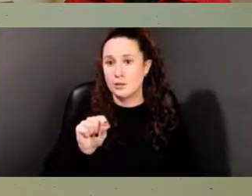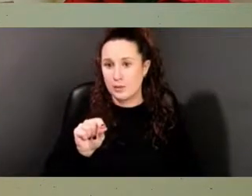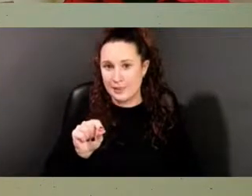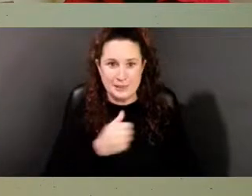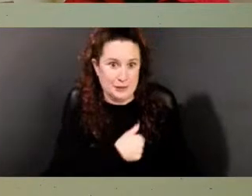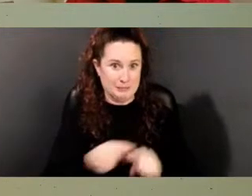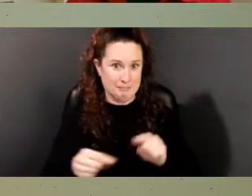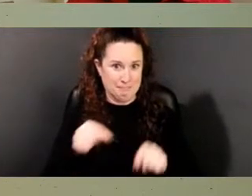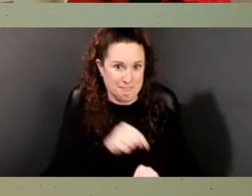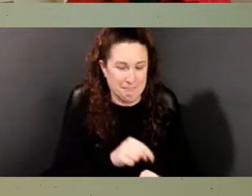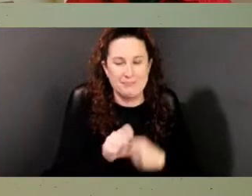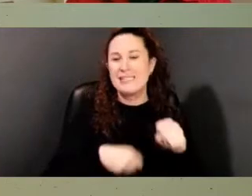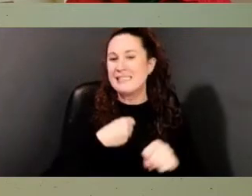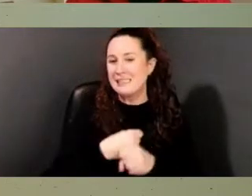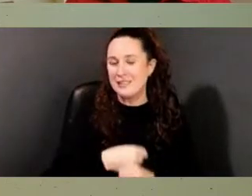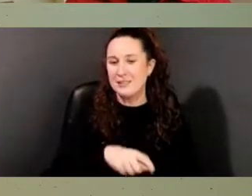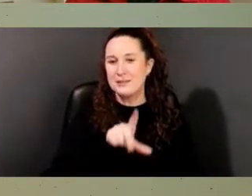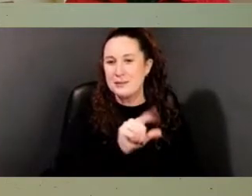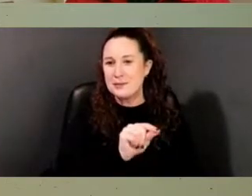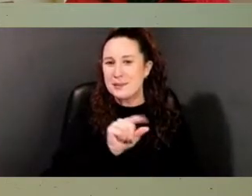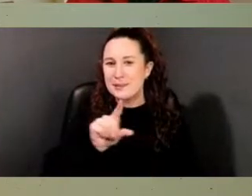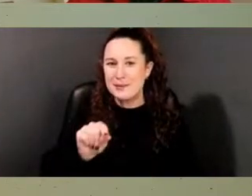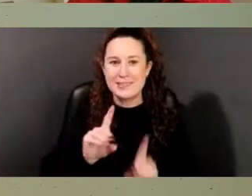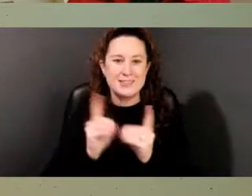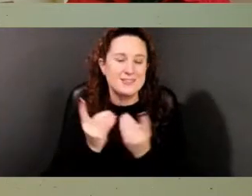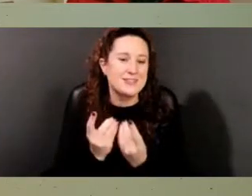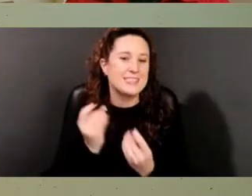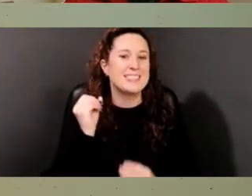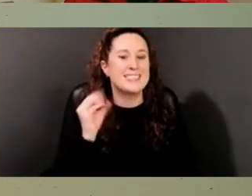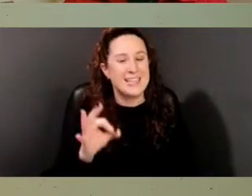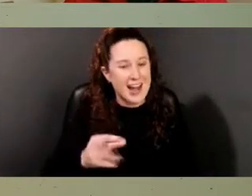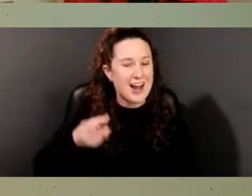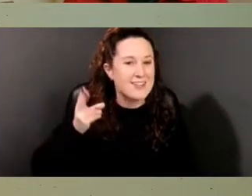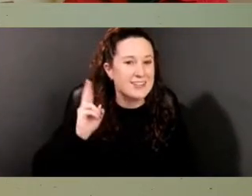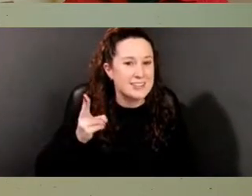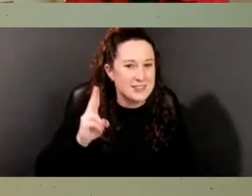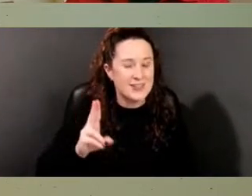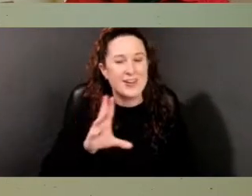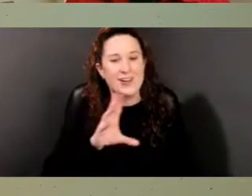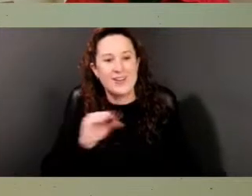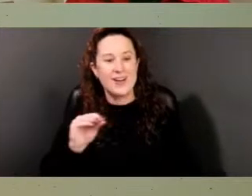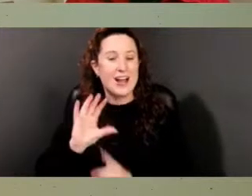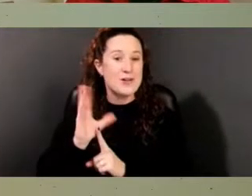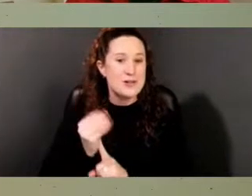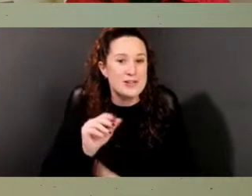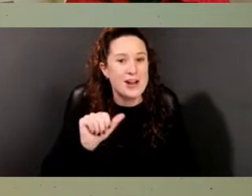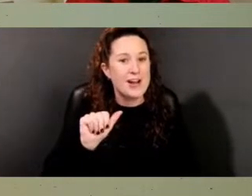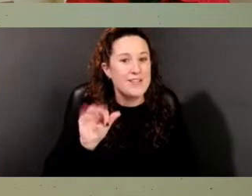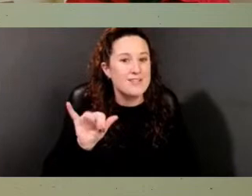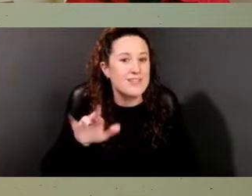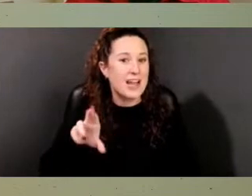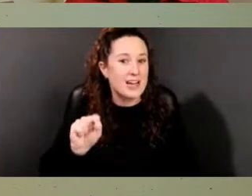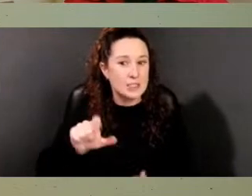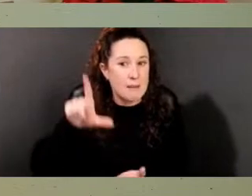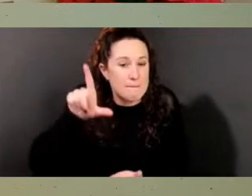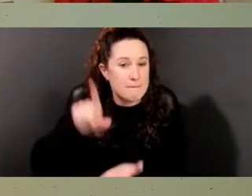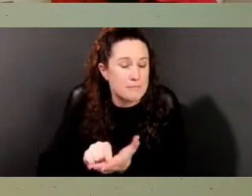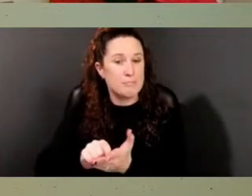In 2020, the Division of Historical and Cultural Affairs published a race and equity statement.